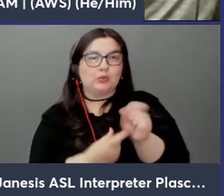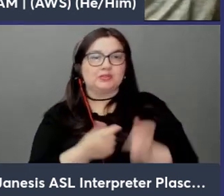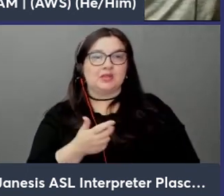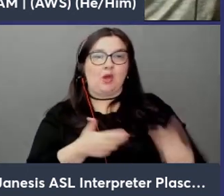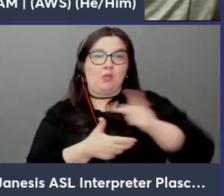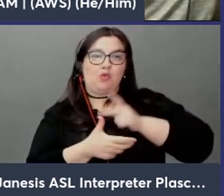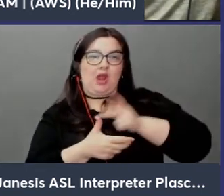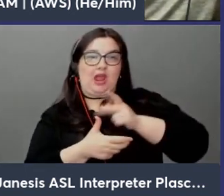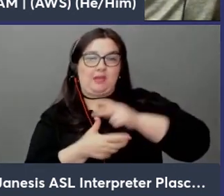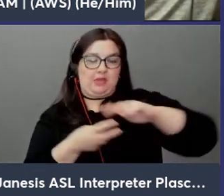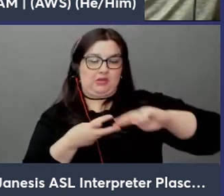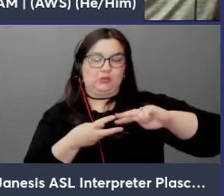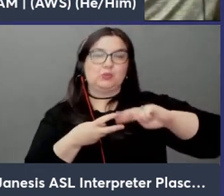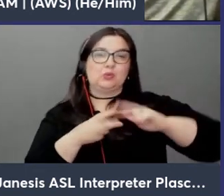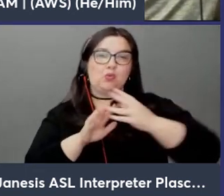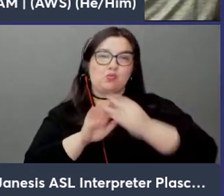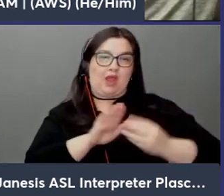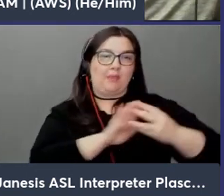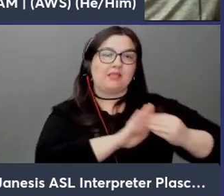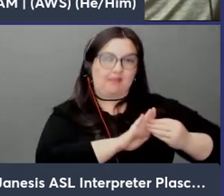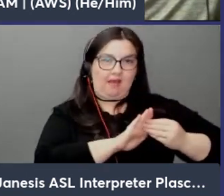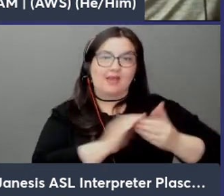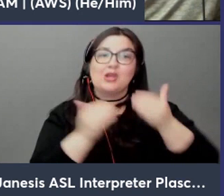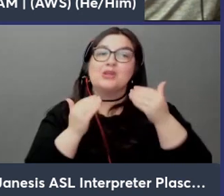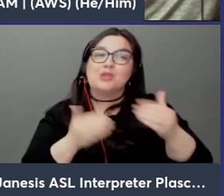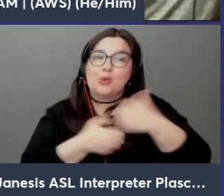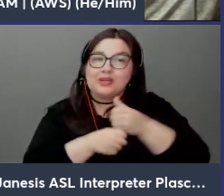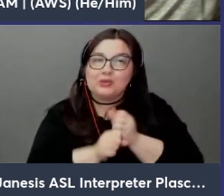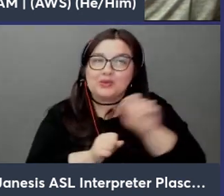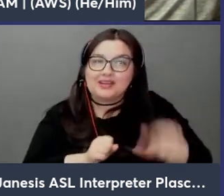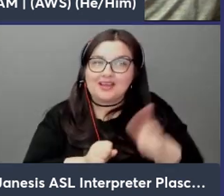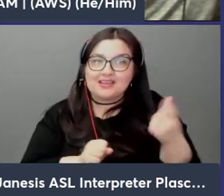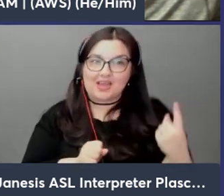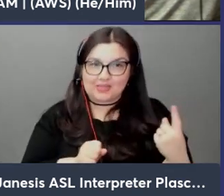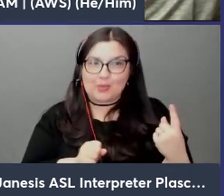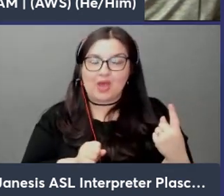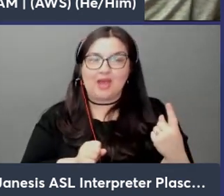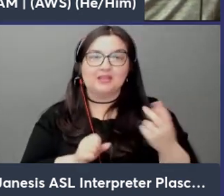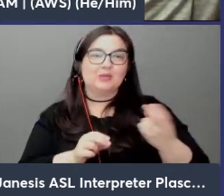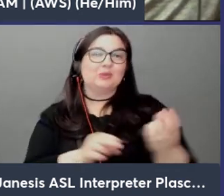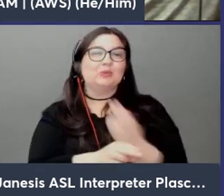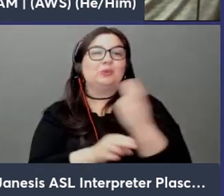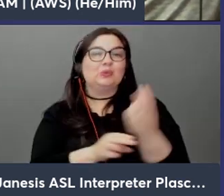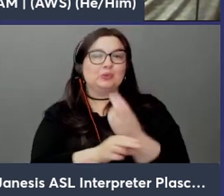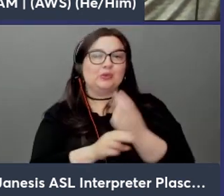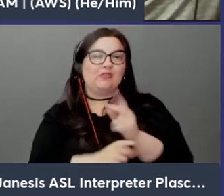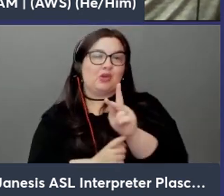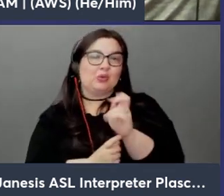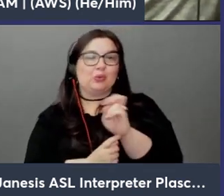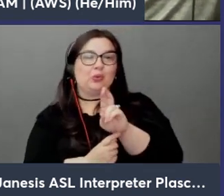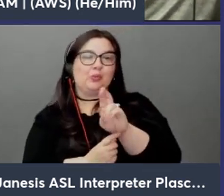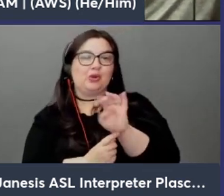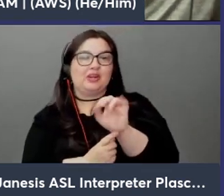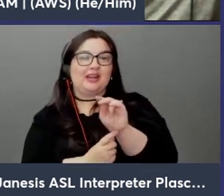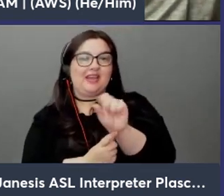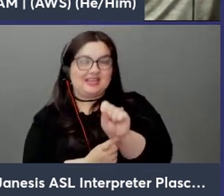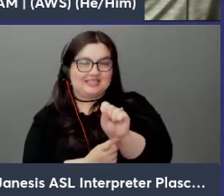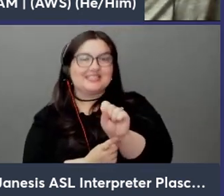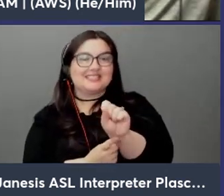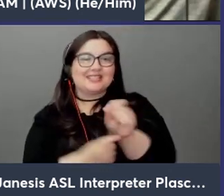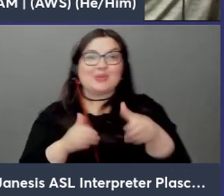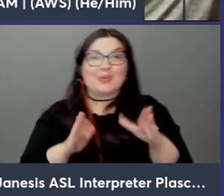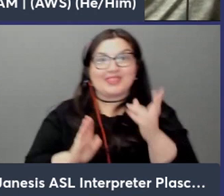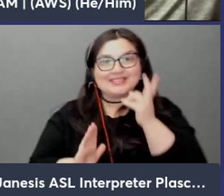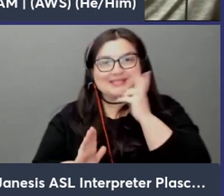replicas in this database so let's go ahead and create another one uh using uh kubernetes here so let's uh let's see